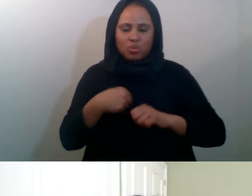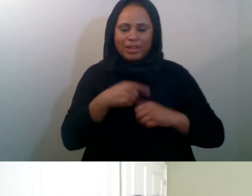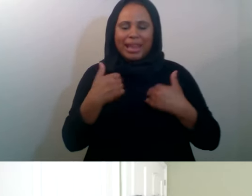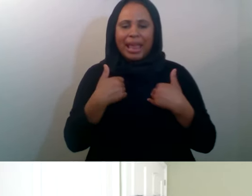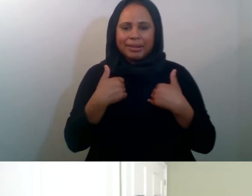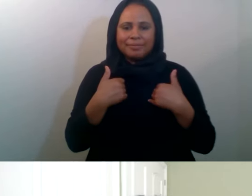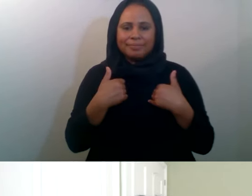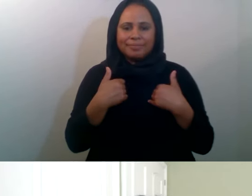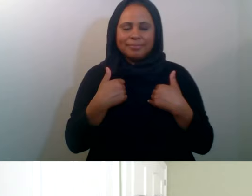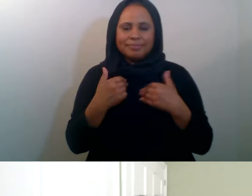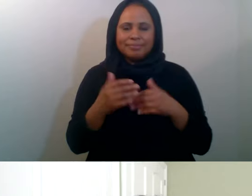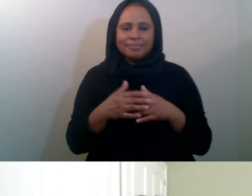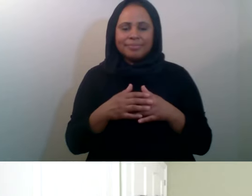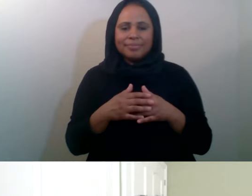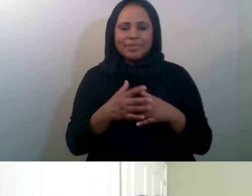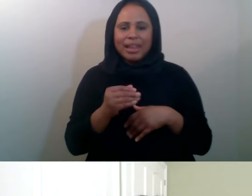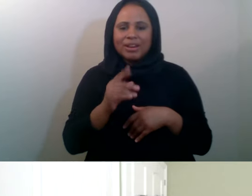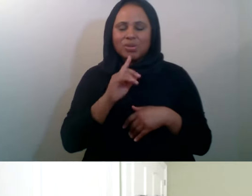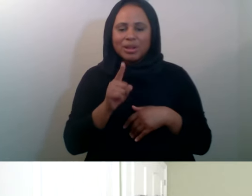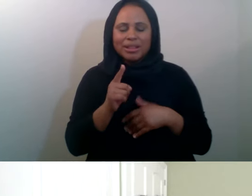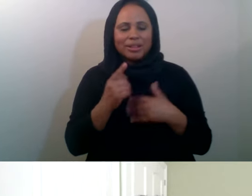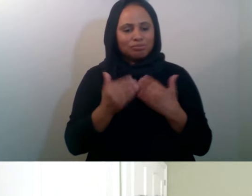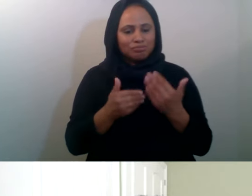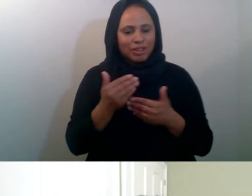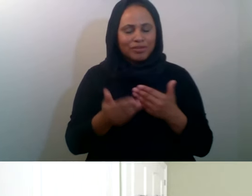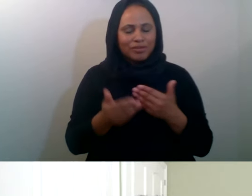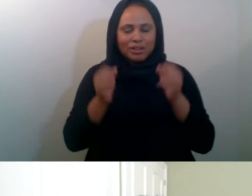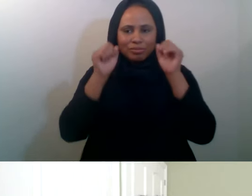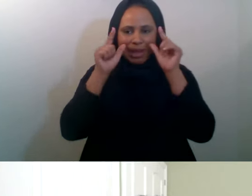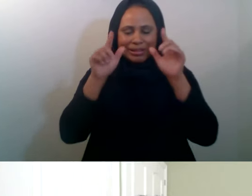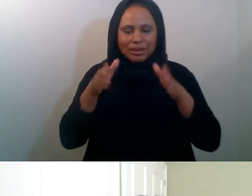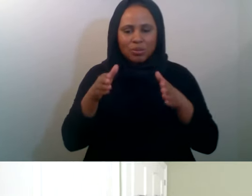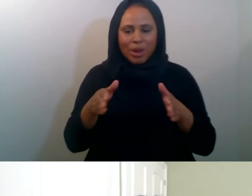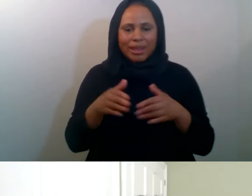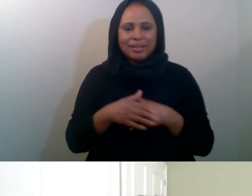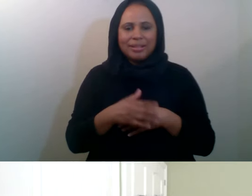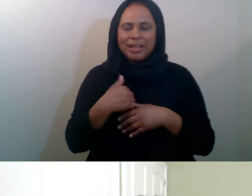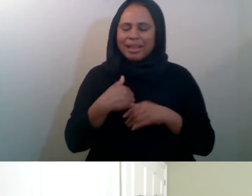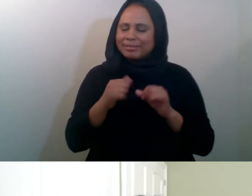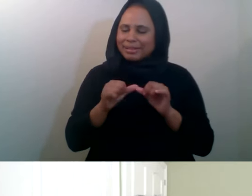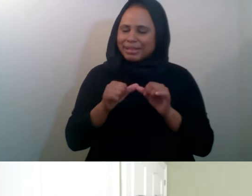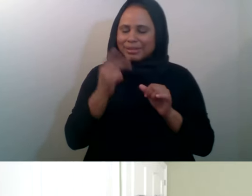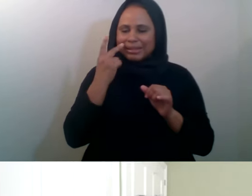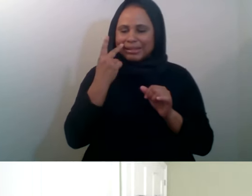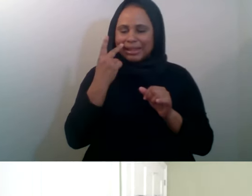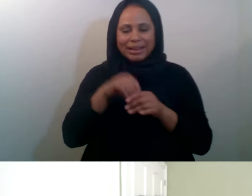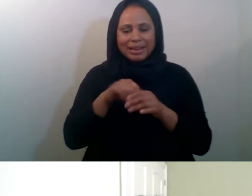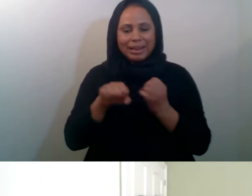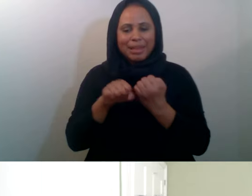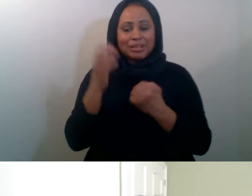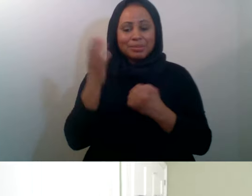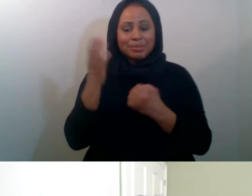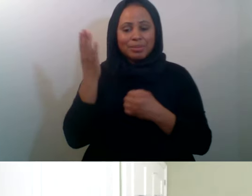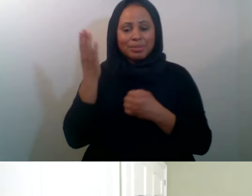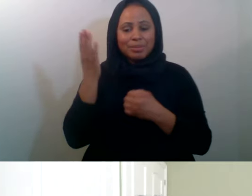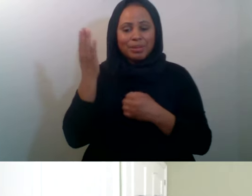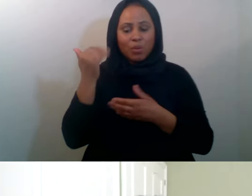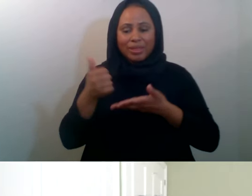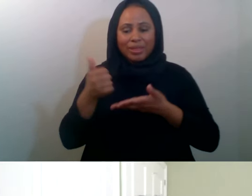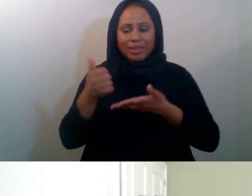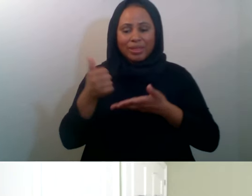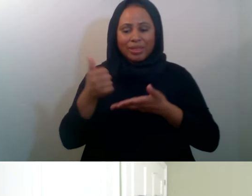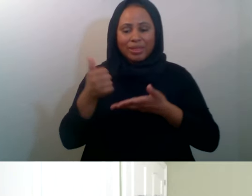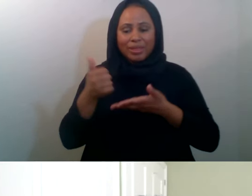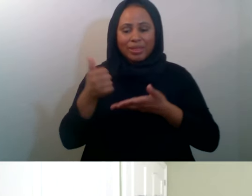you know, it really unfolded in such an amazing way. And we keep seeing this within campaigns we've helped where someone that we've worked with on a specific